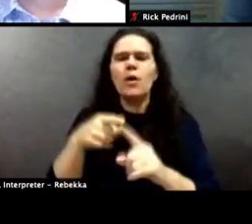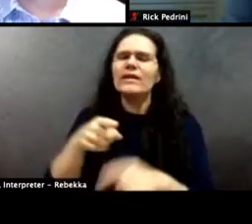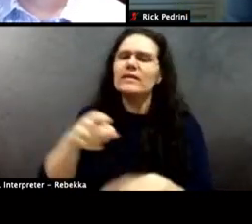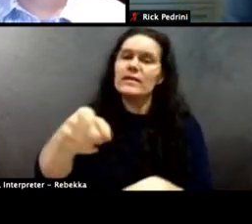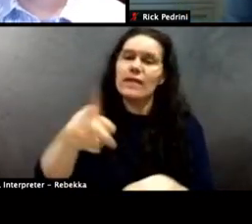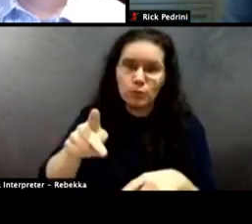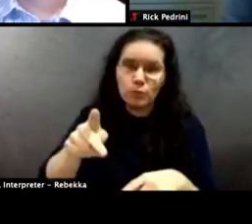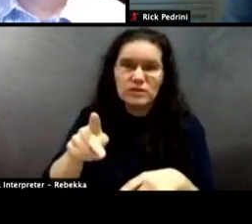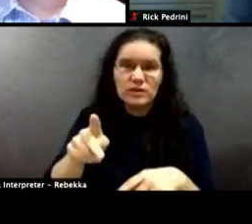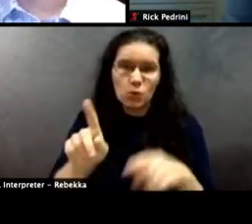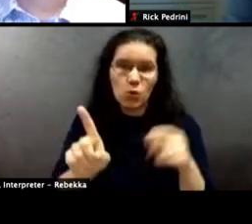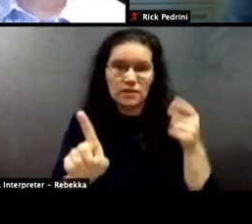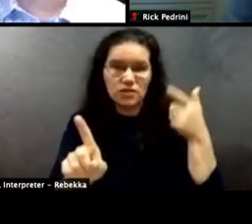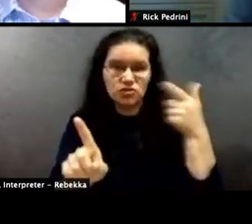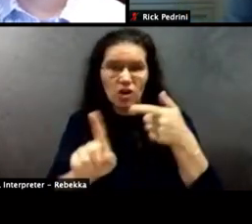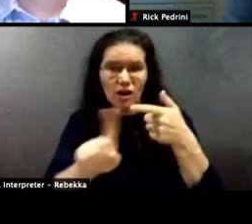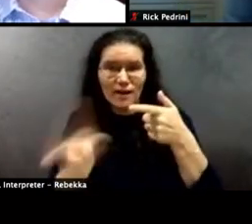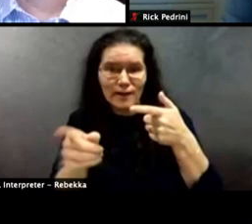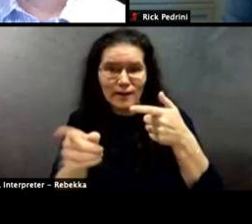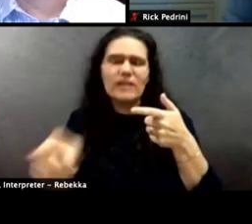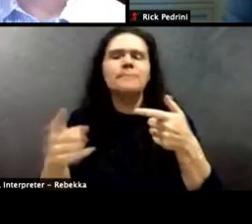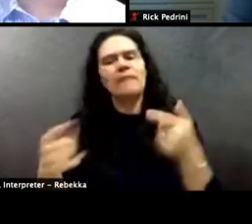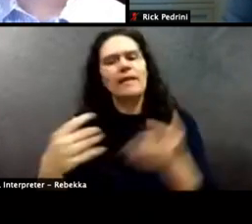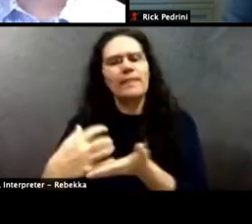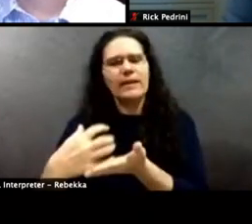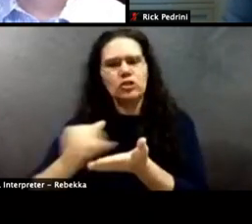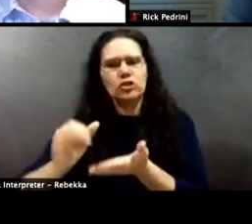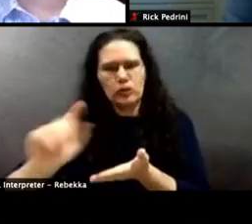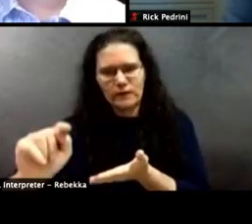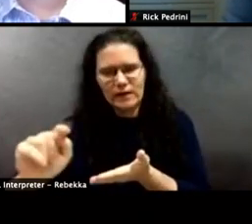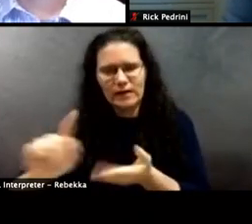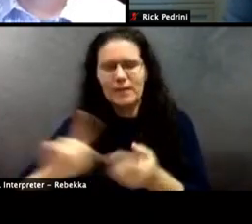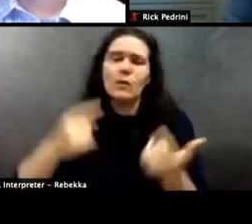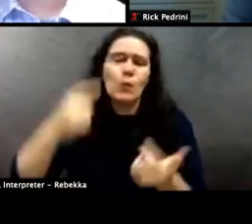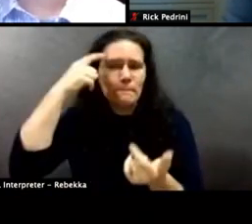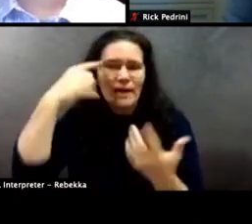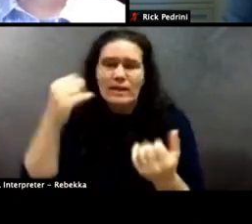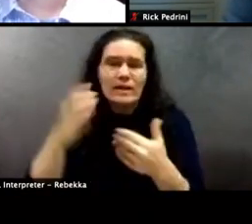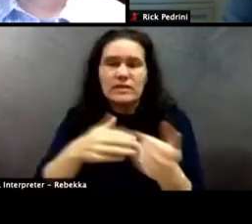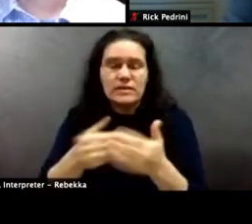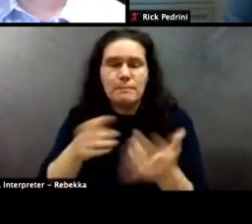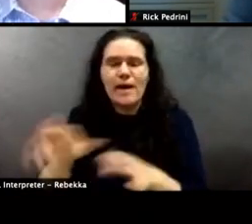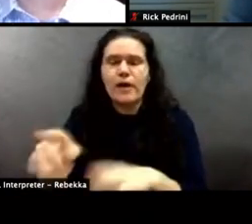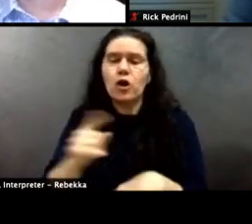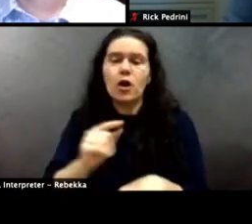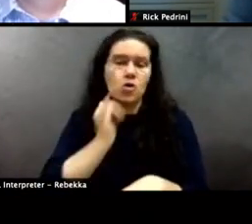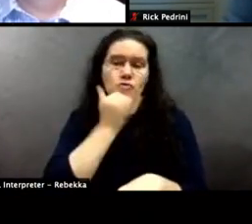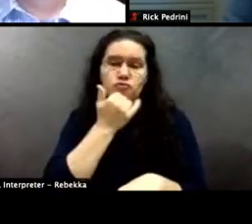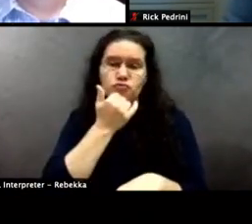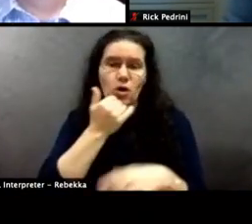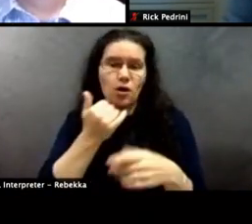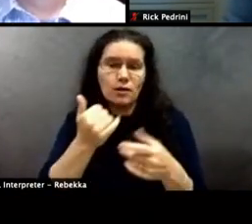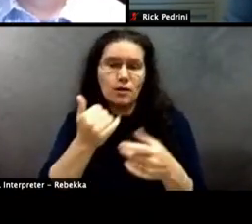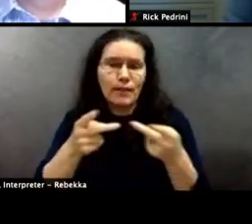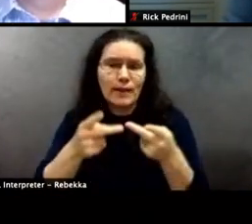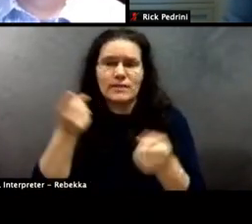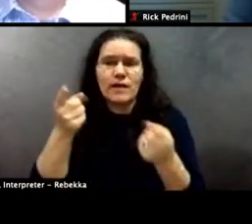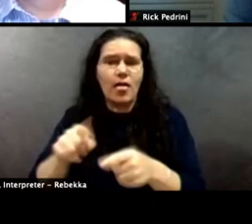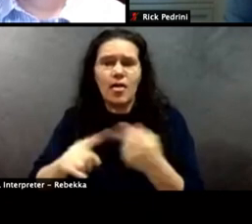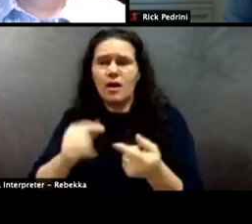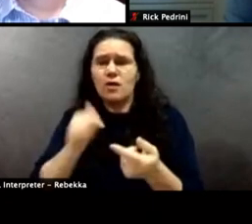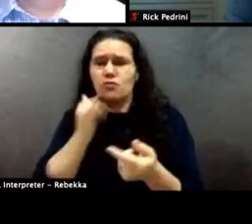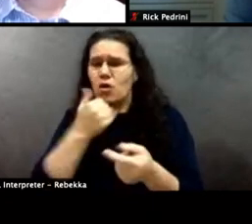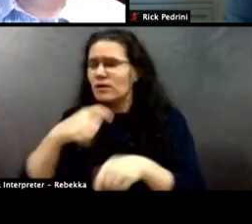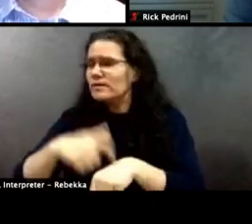Even the mentally ill, um, if you're in the wrong place, wrong time, you didn't comply. Um, that's not a, um,